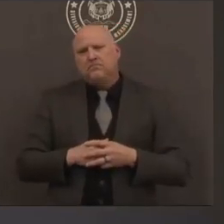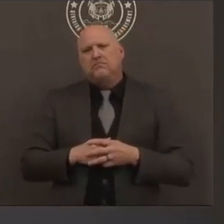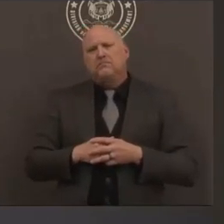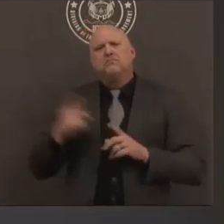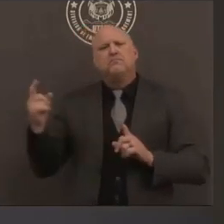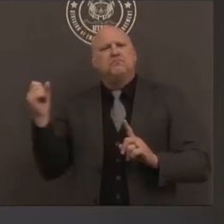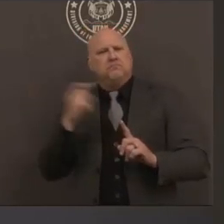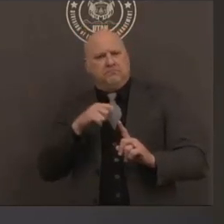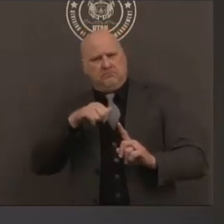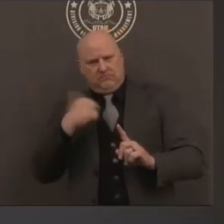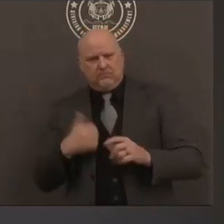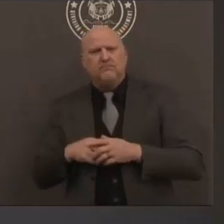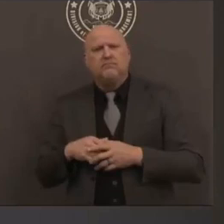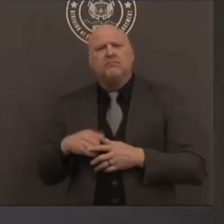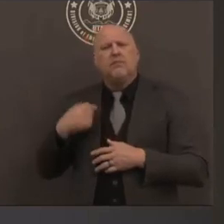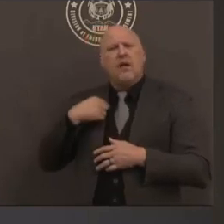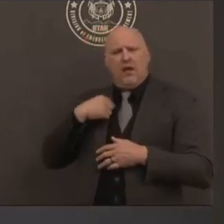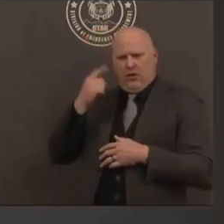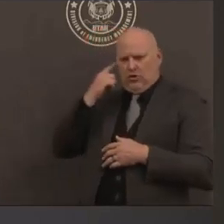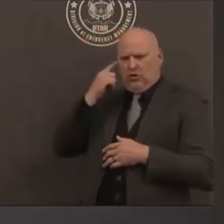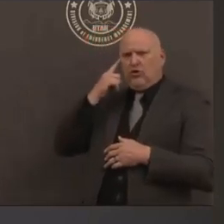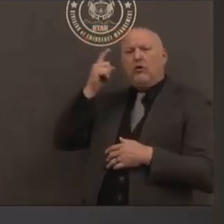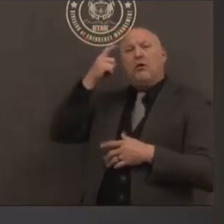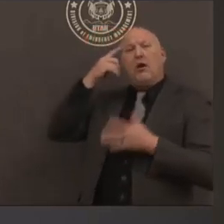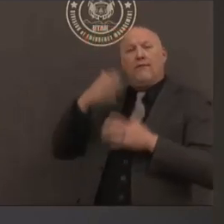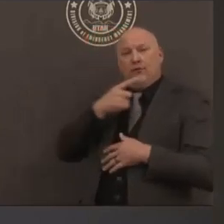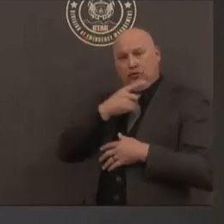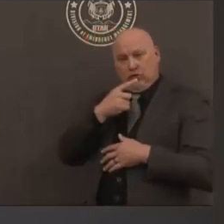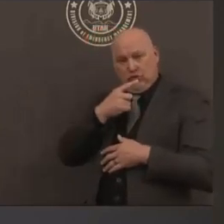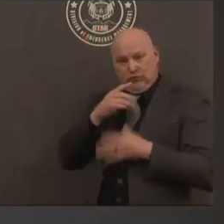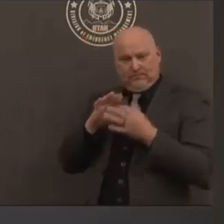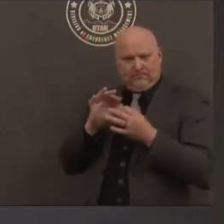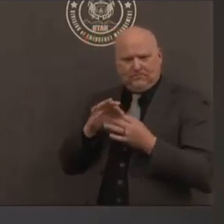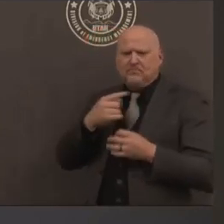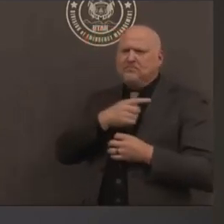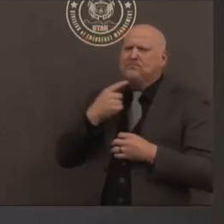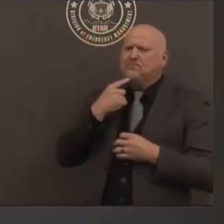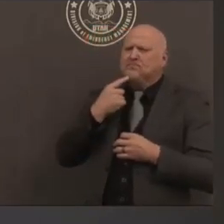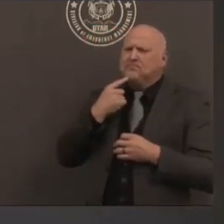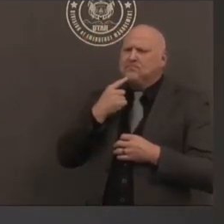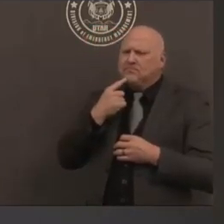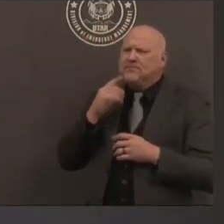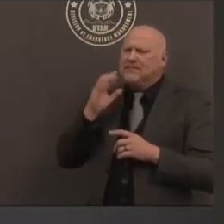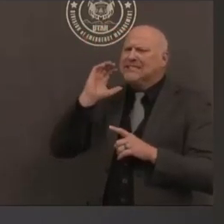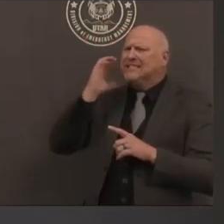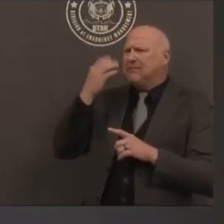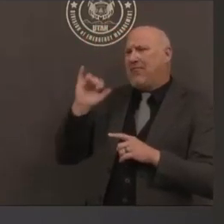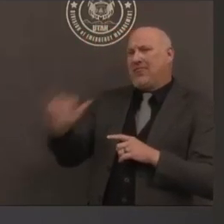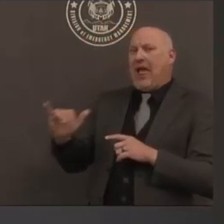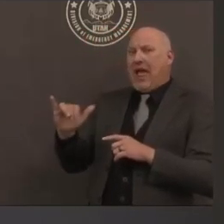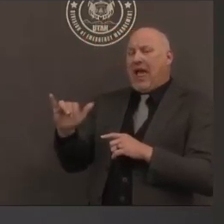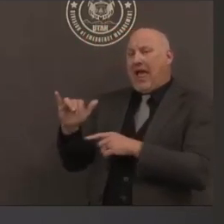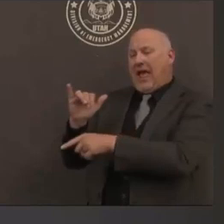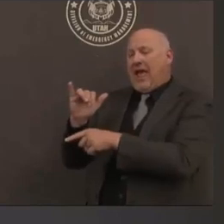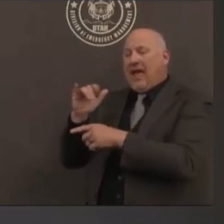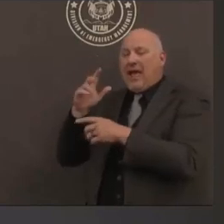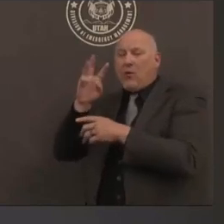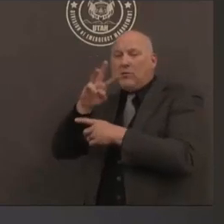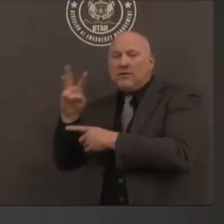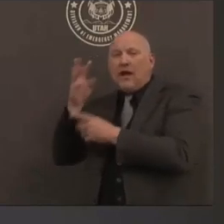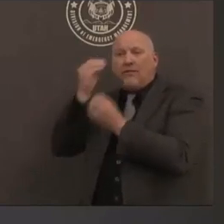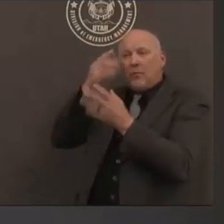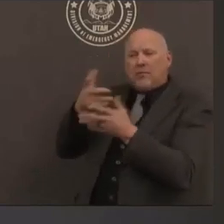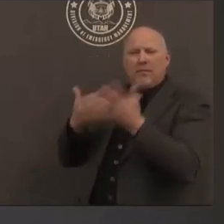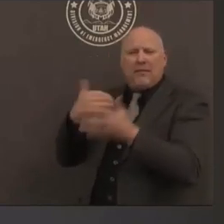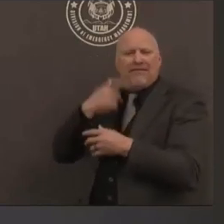are and what is being specifically worked through with respect to that yeah so i actually don't have um knowledge of those errors specifically um